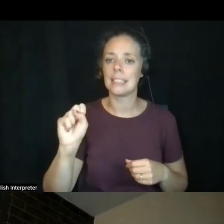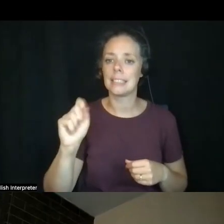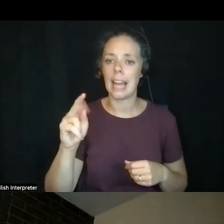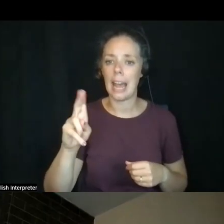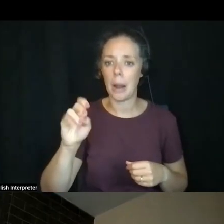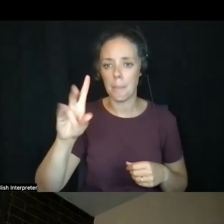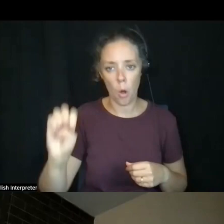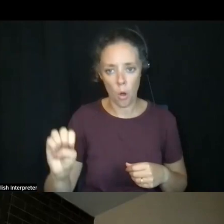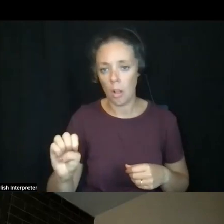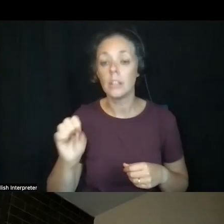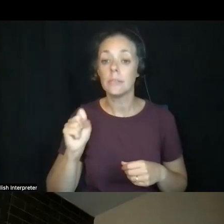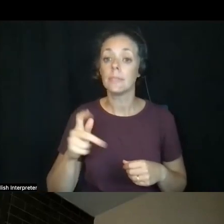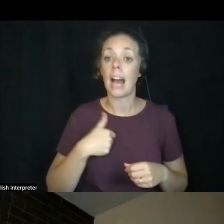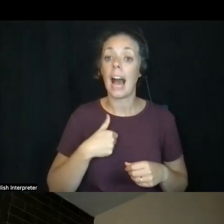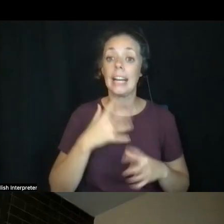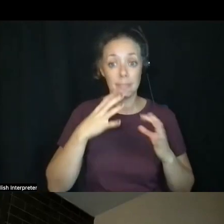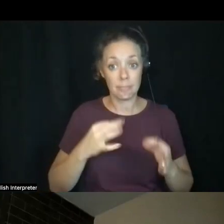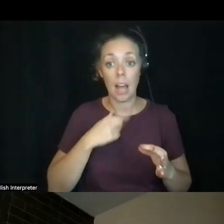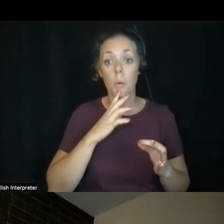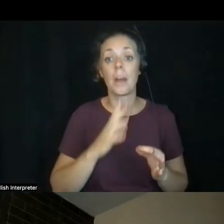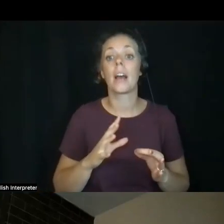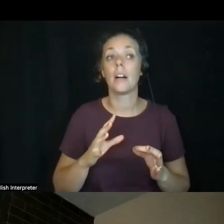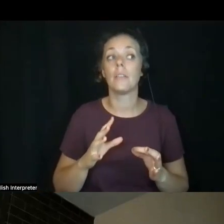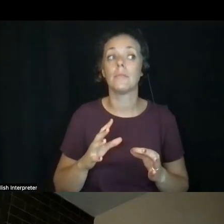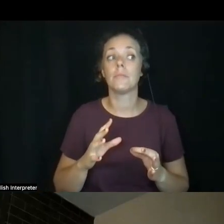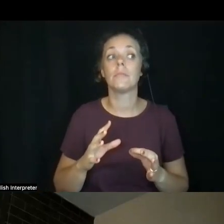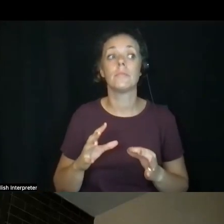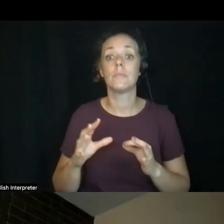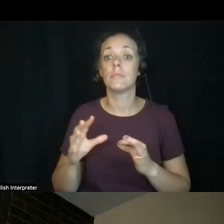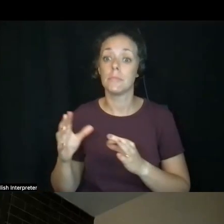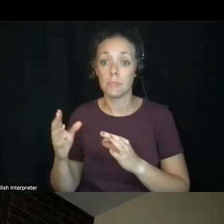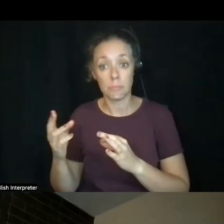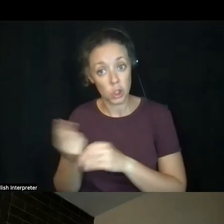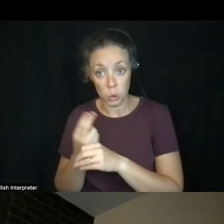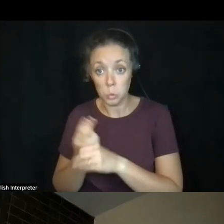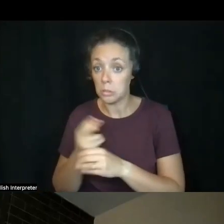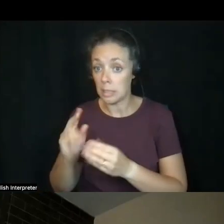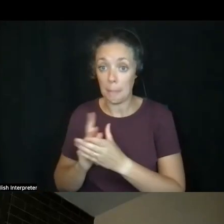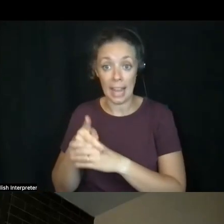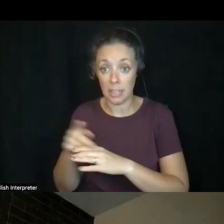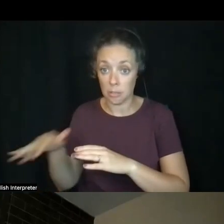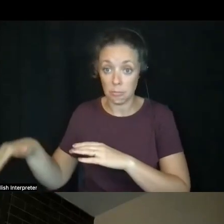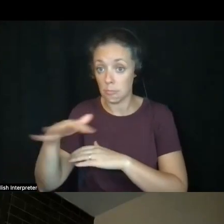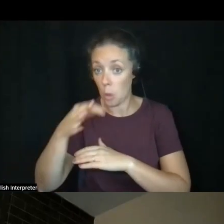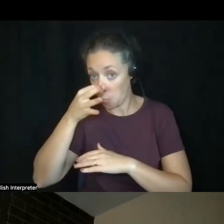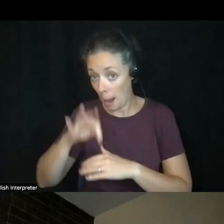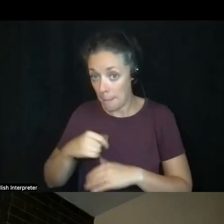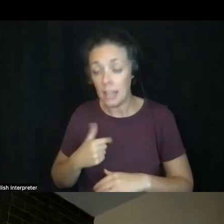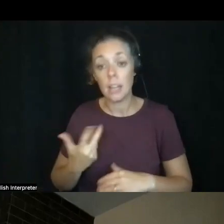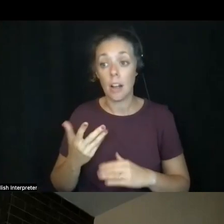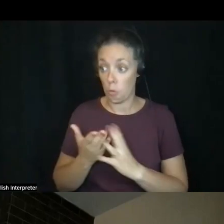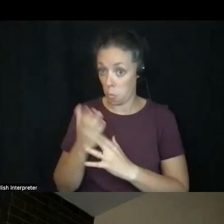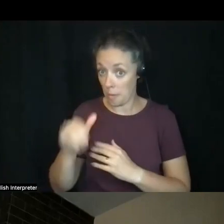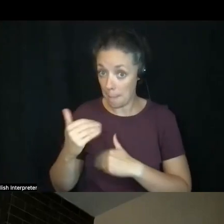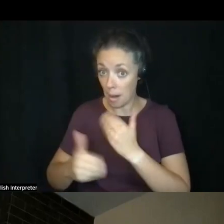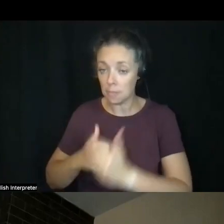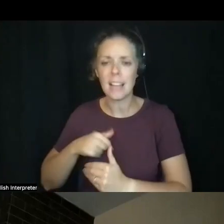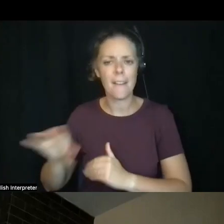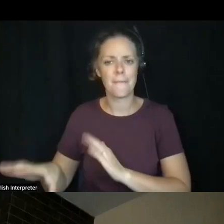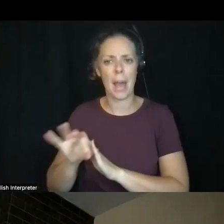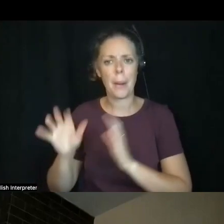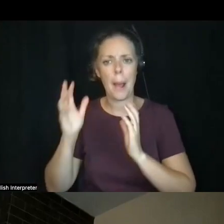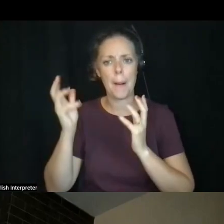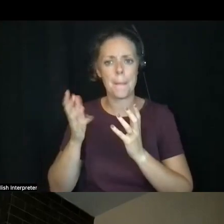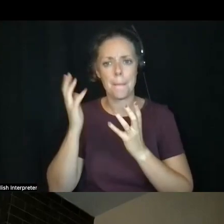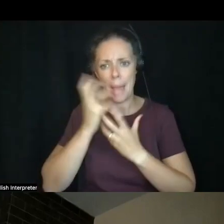work with the plants around me and in exploring those have found some, some really amazing things in our own region.